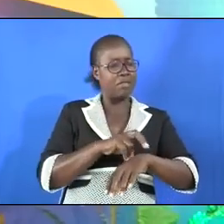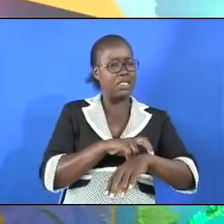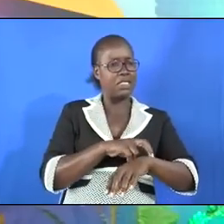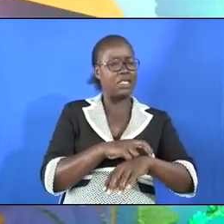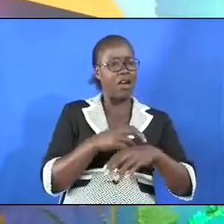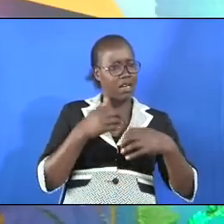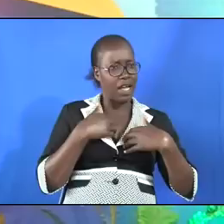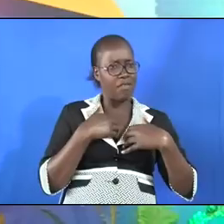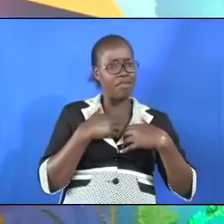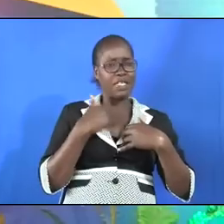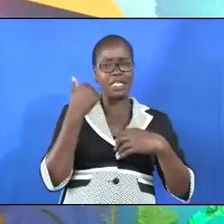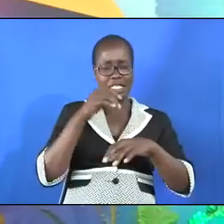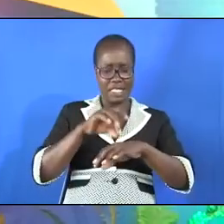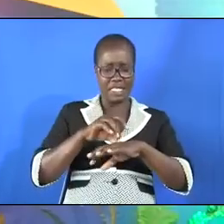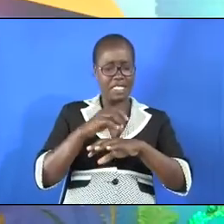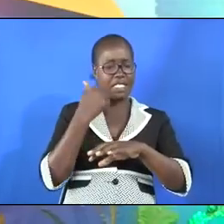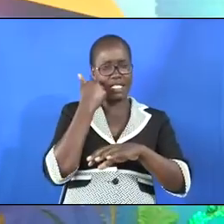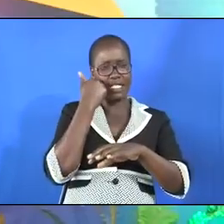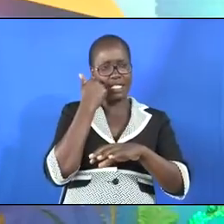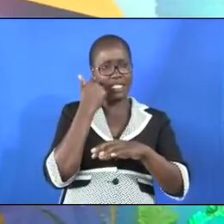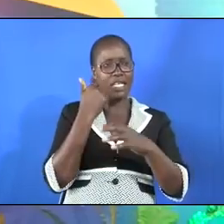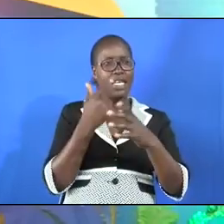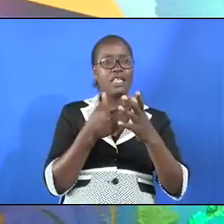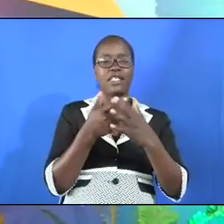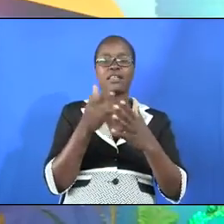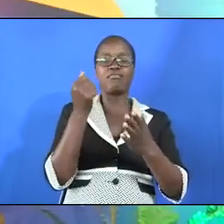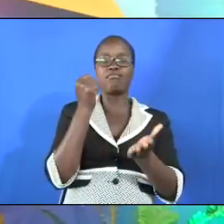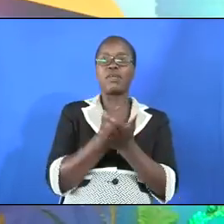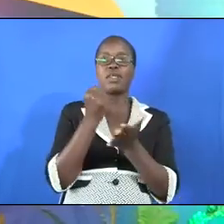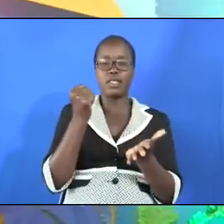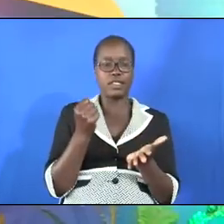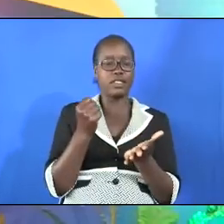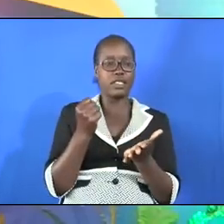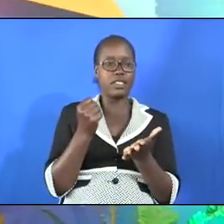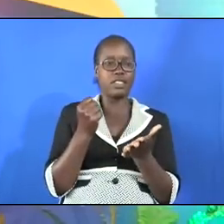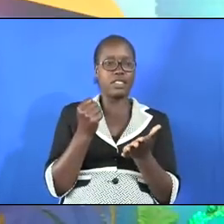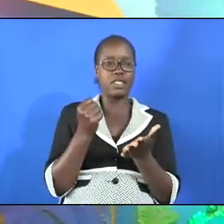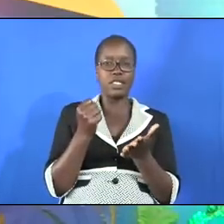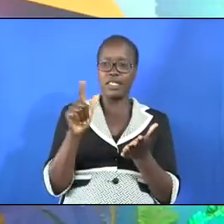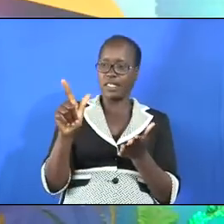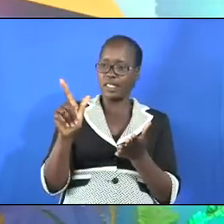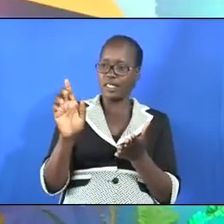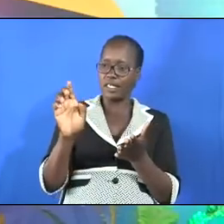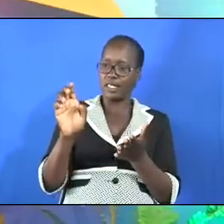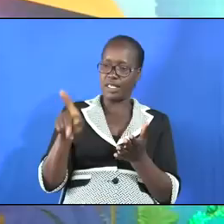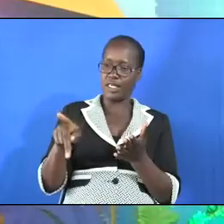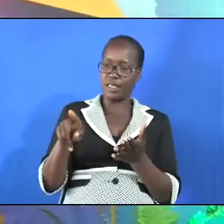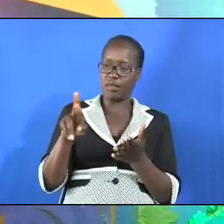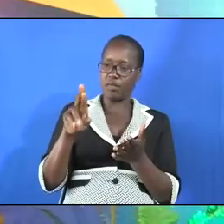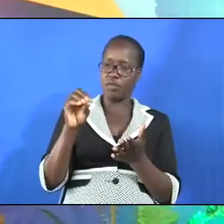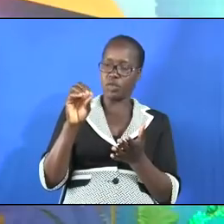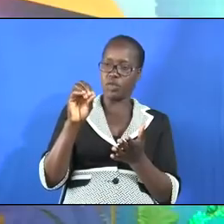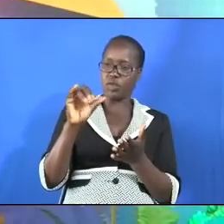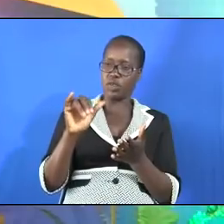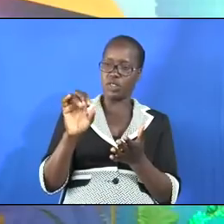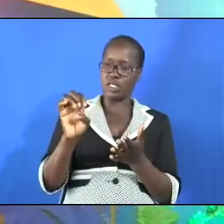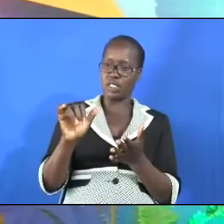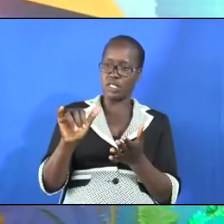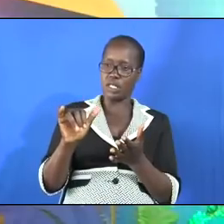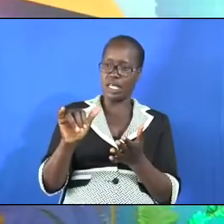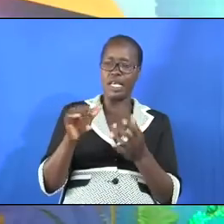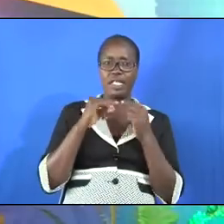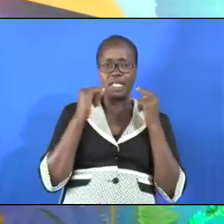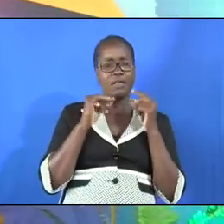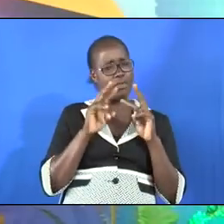a skin disease, it was actually branded leprosy. And you are to be examined by the